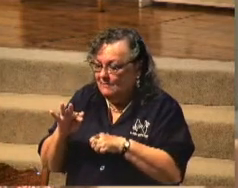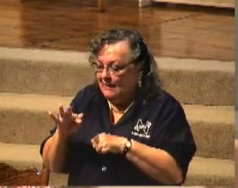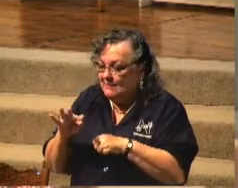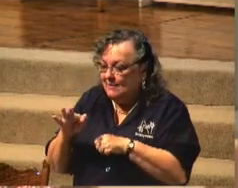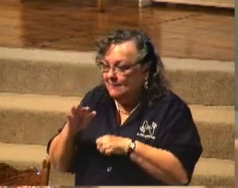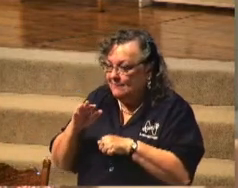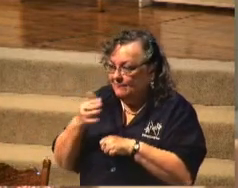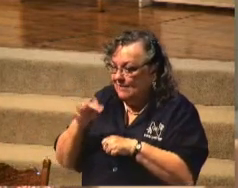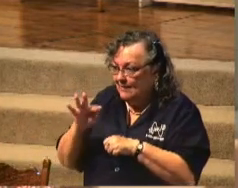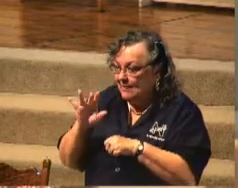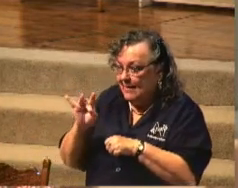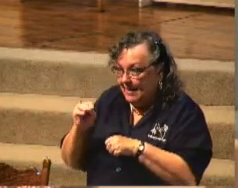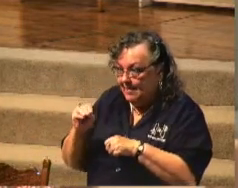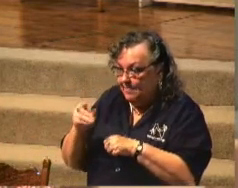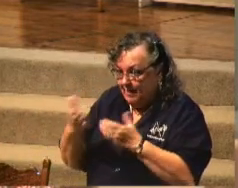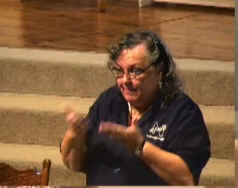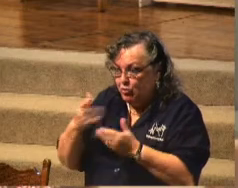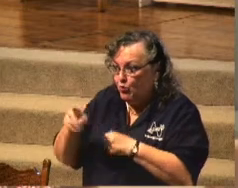you may have watched it on television.